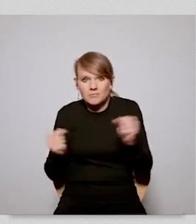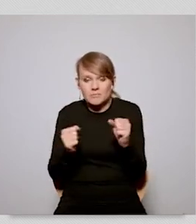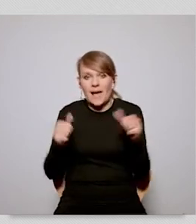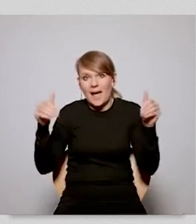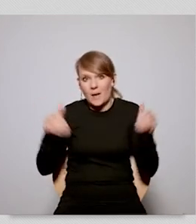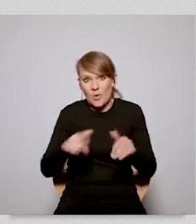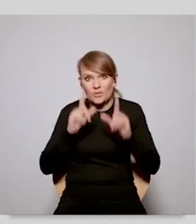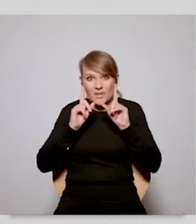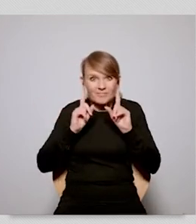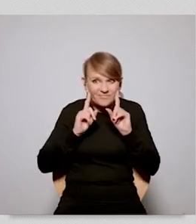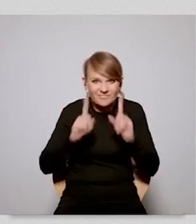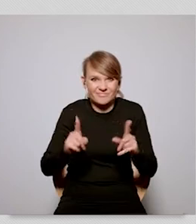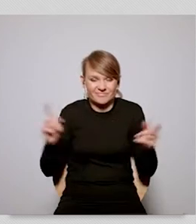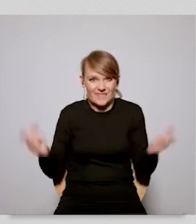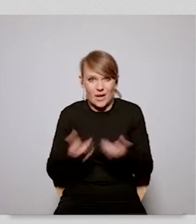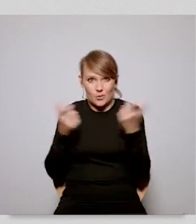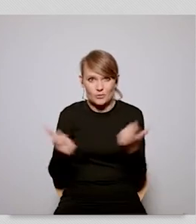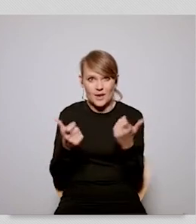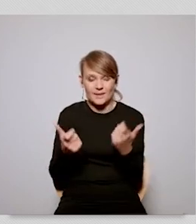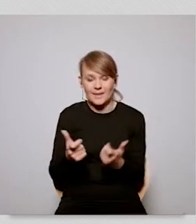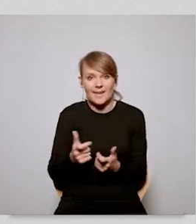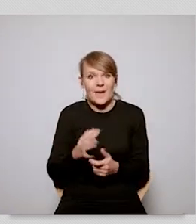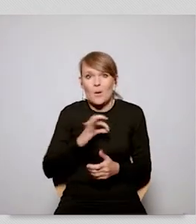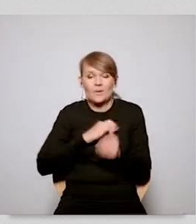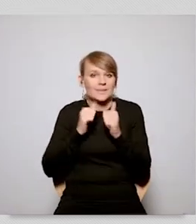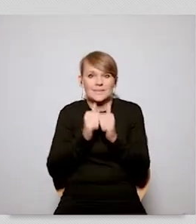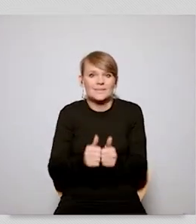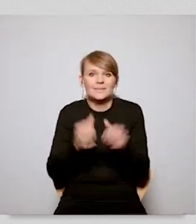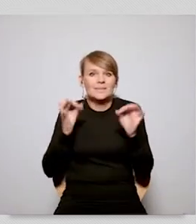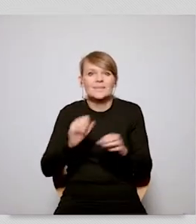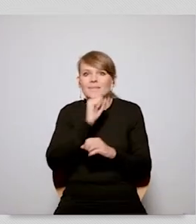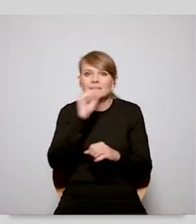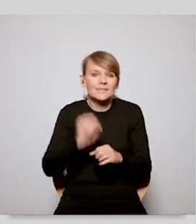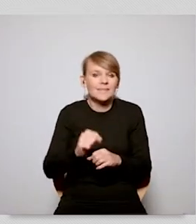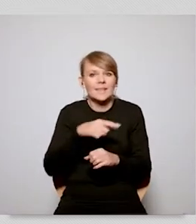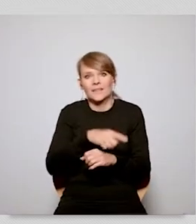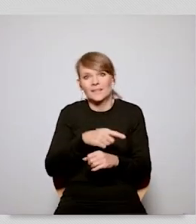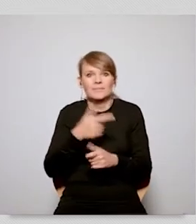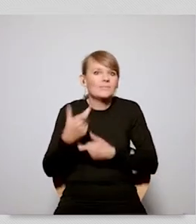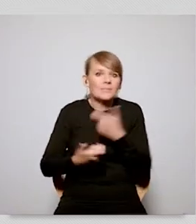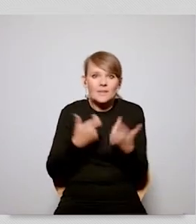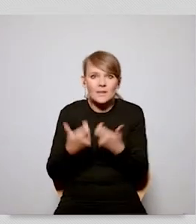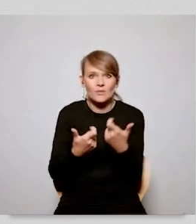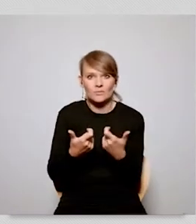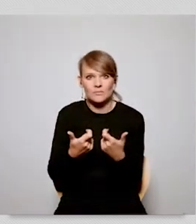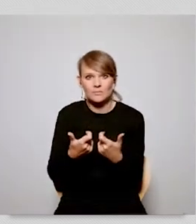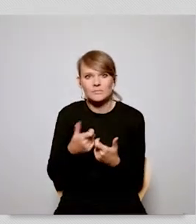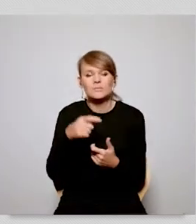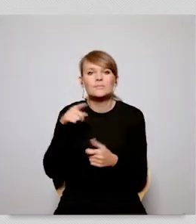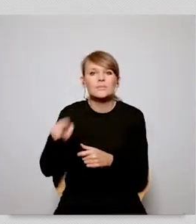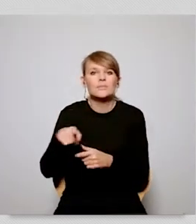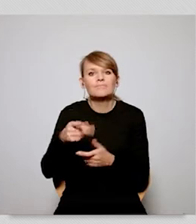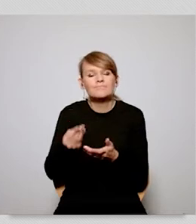threat or about fear only because right now nobody is taking